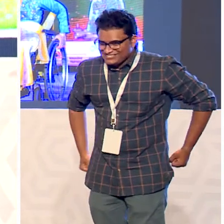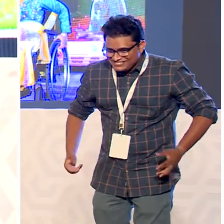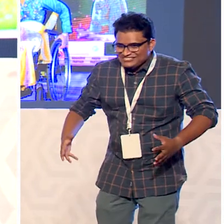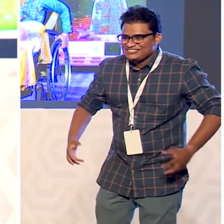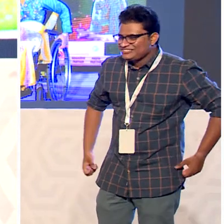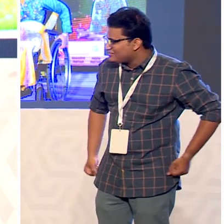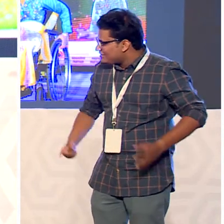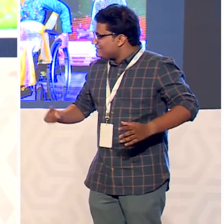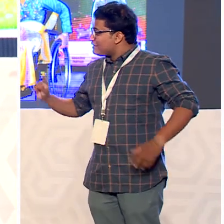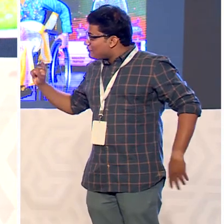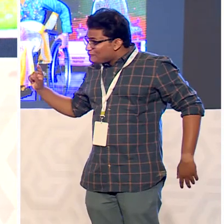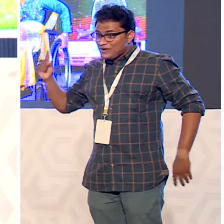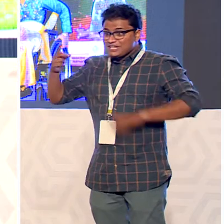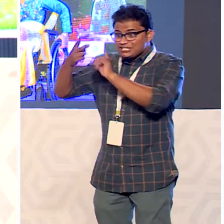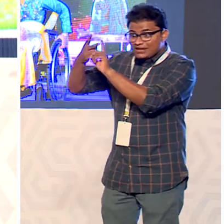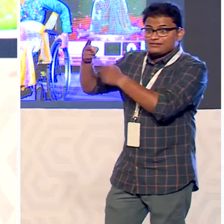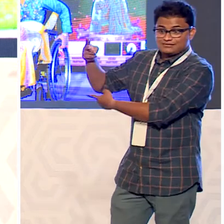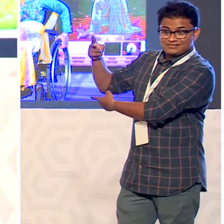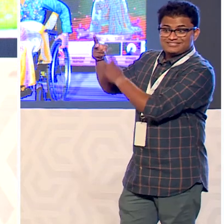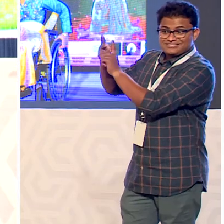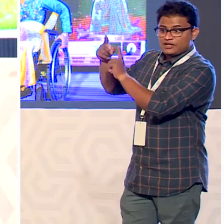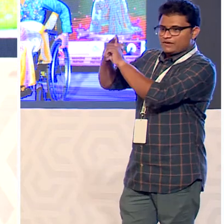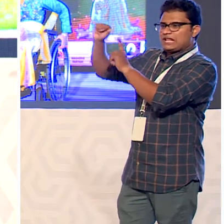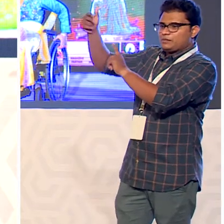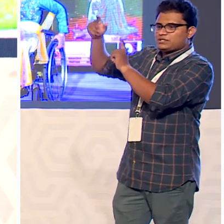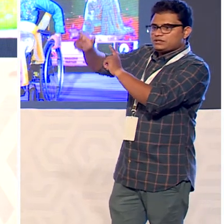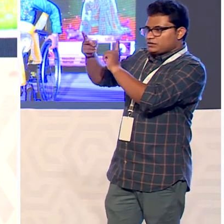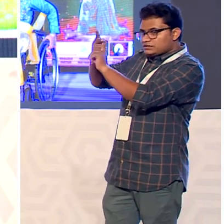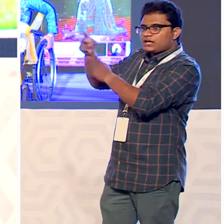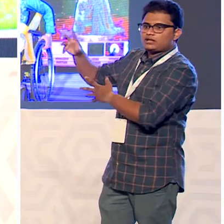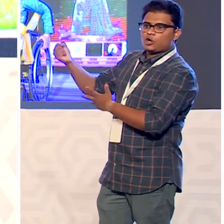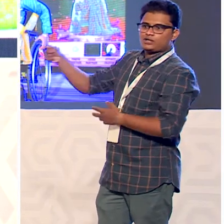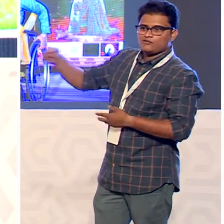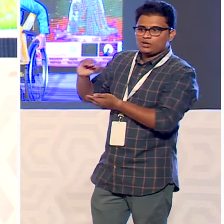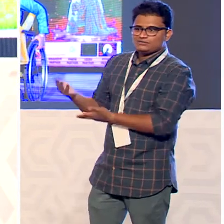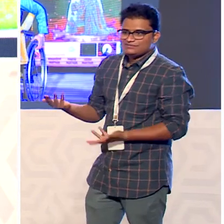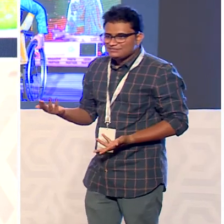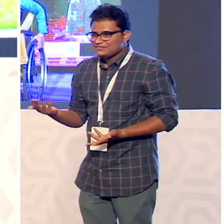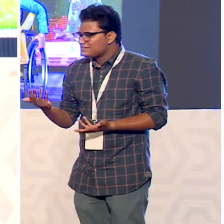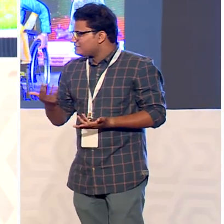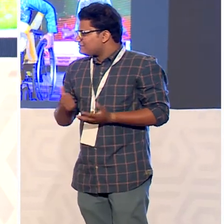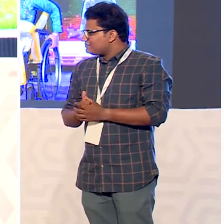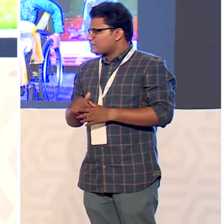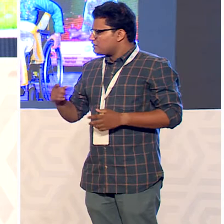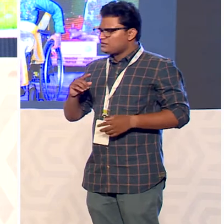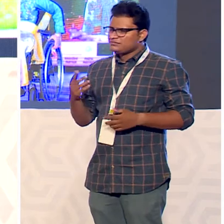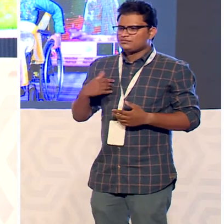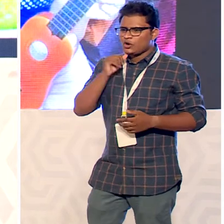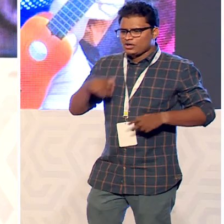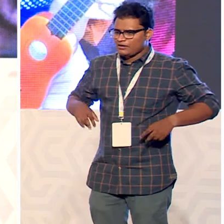was the first runner up so and so i broke all the barriers about duty and disability